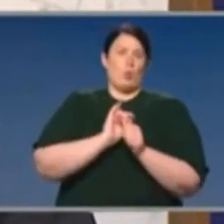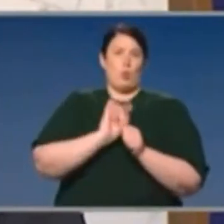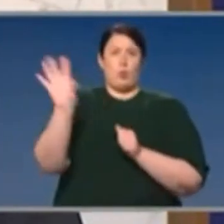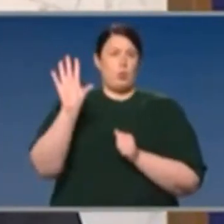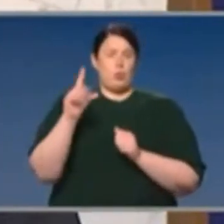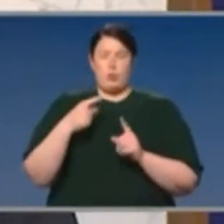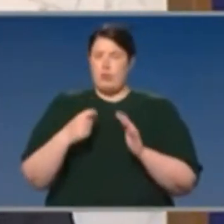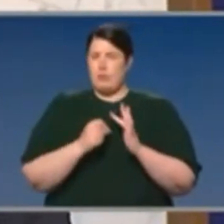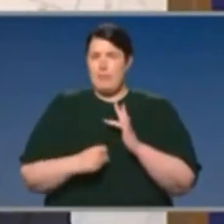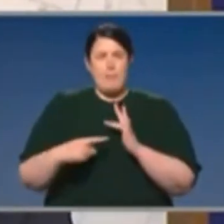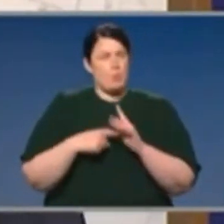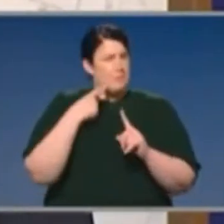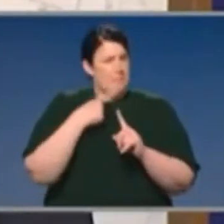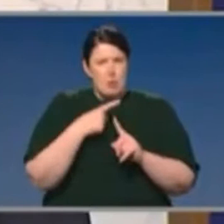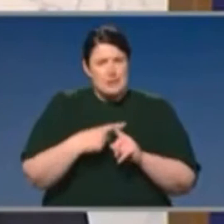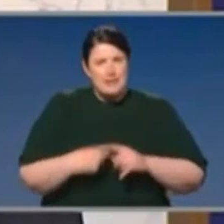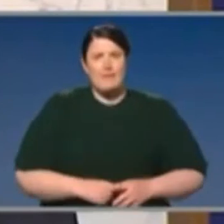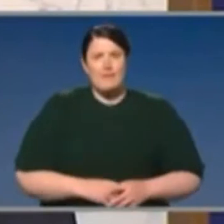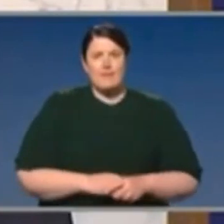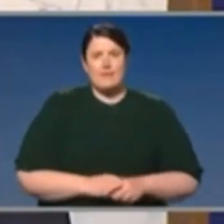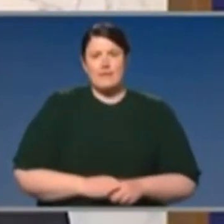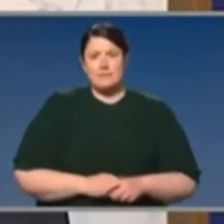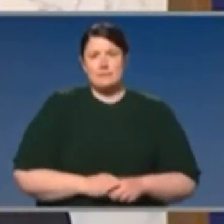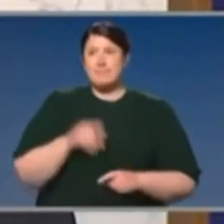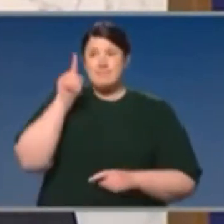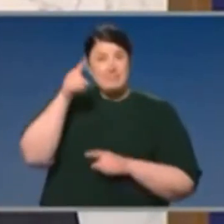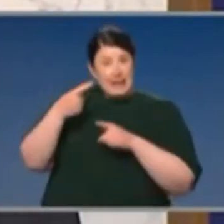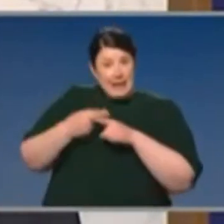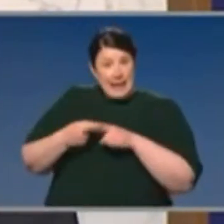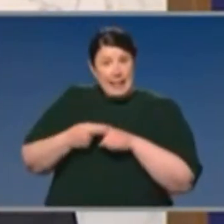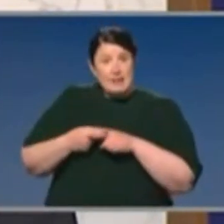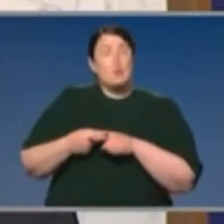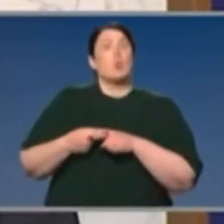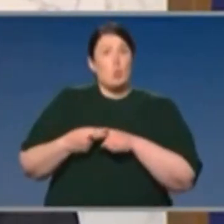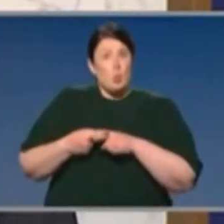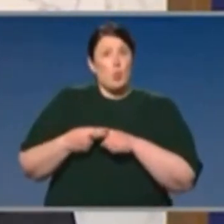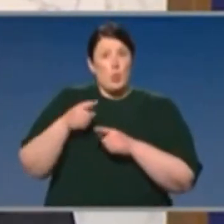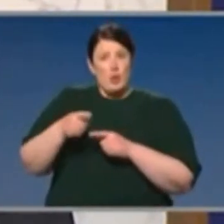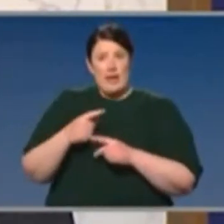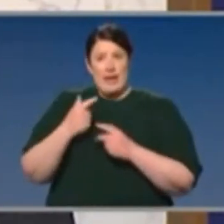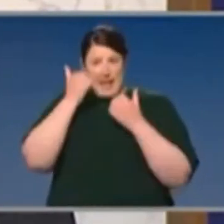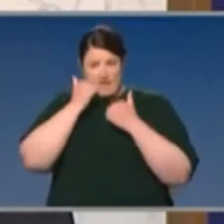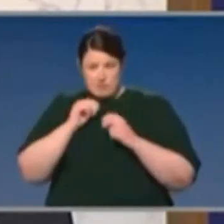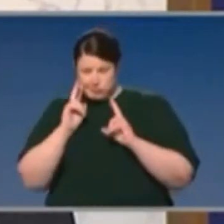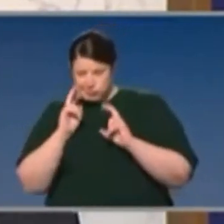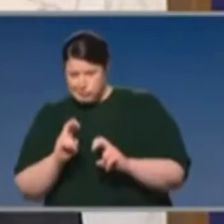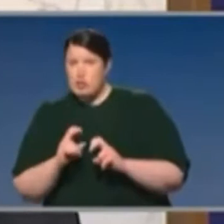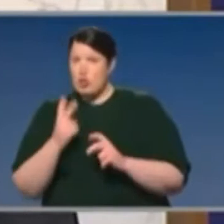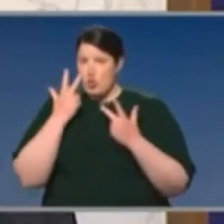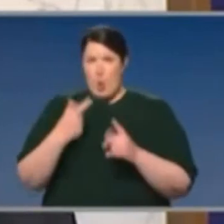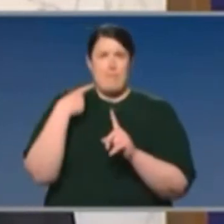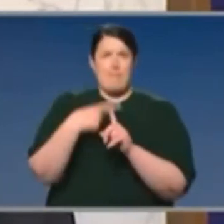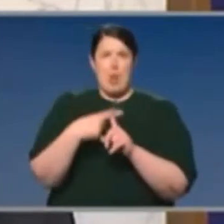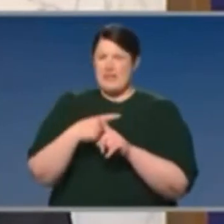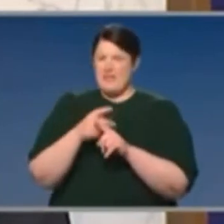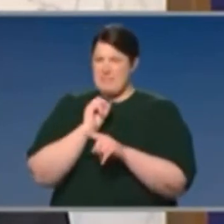The AstraZeneca Oxford vaccine is clearly the most advanced in terms of its scientific evidence, and it is looking pretty good.